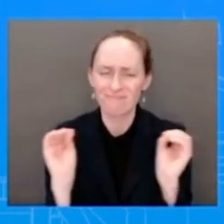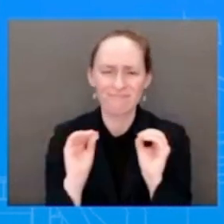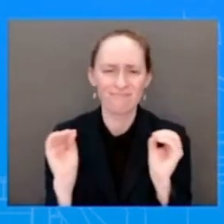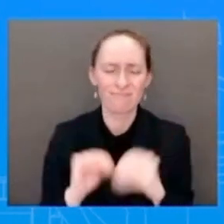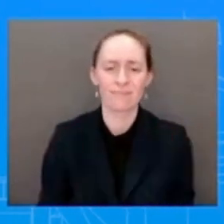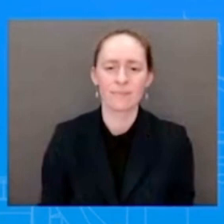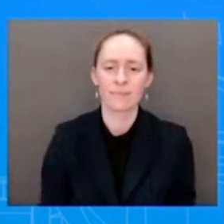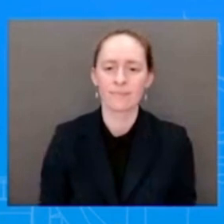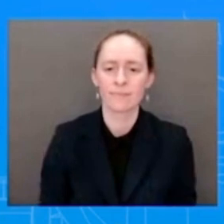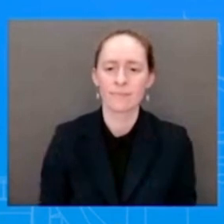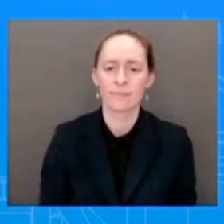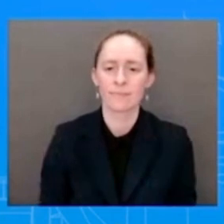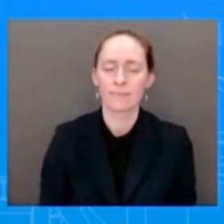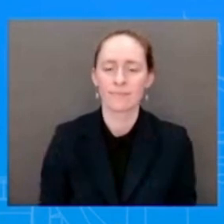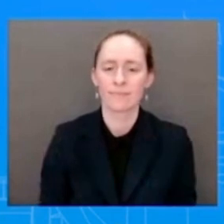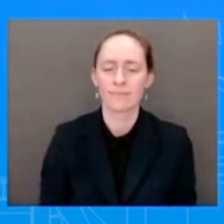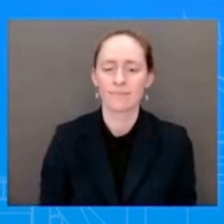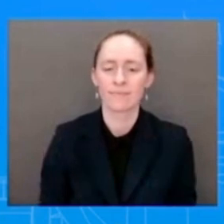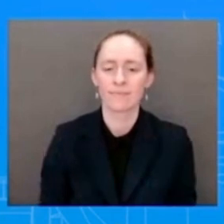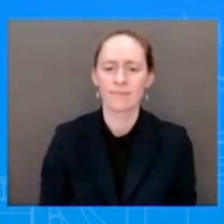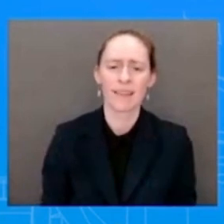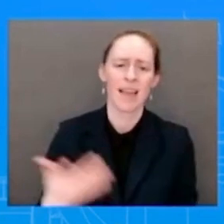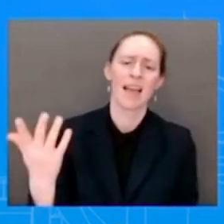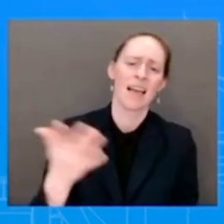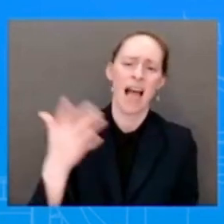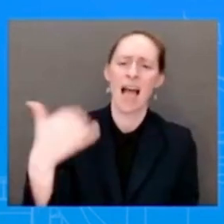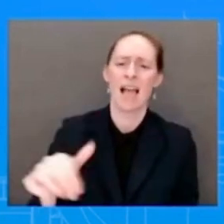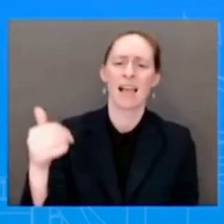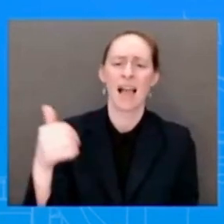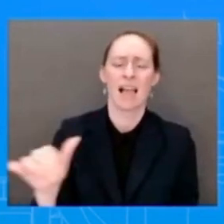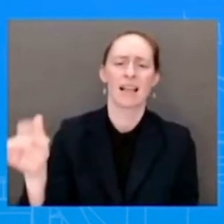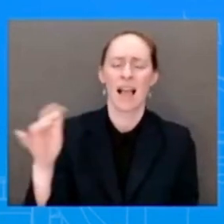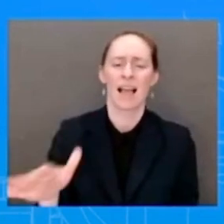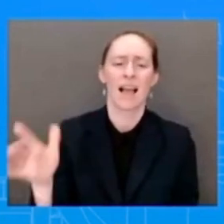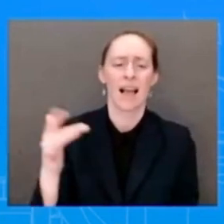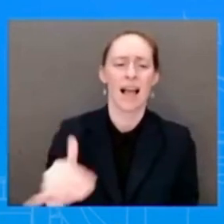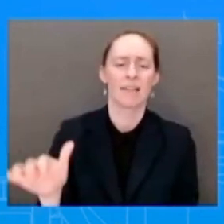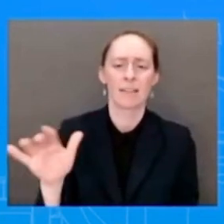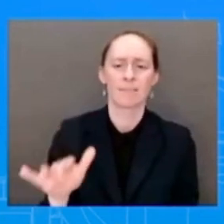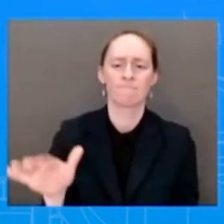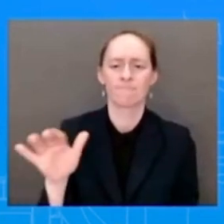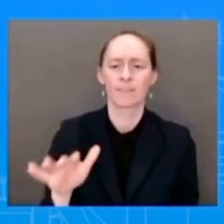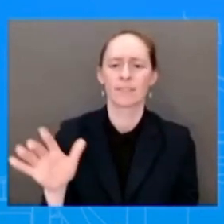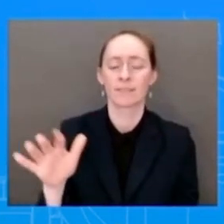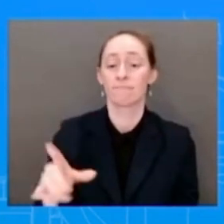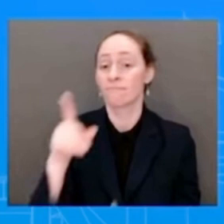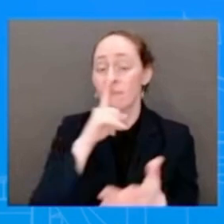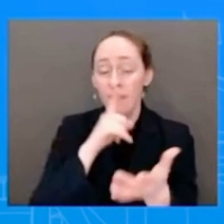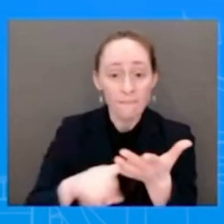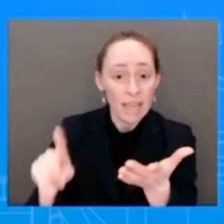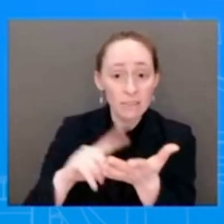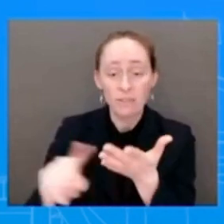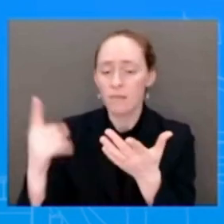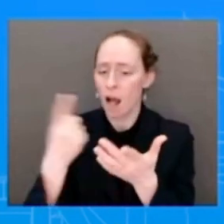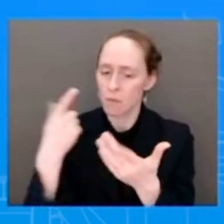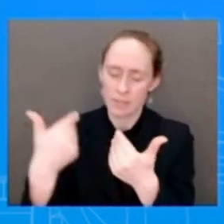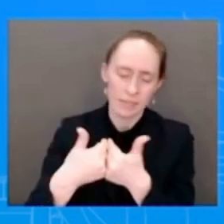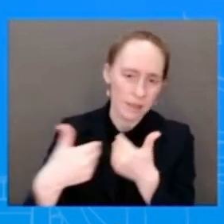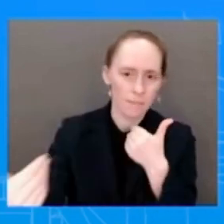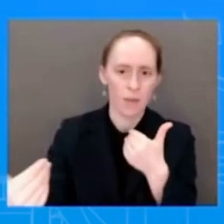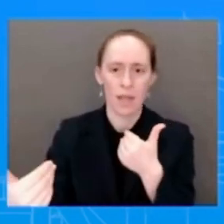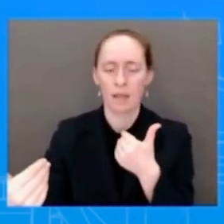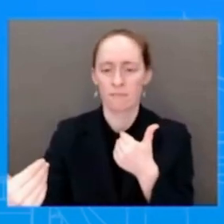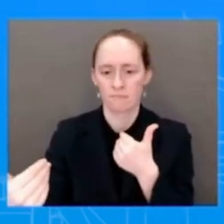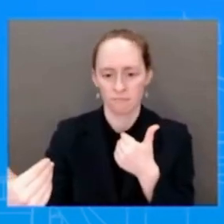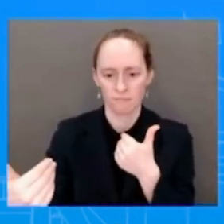that any investigation should be independent. So again, I would refer you to the specific